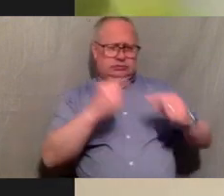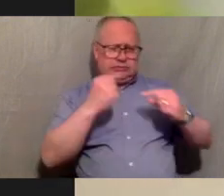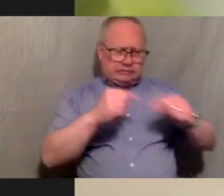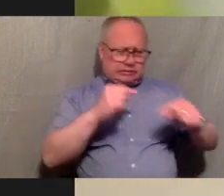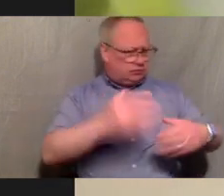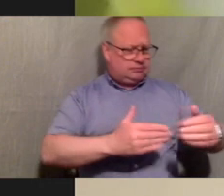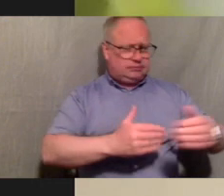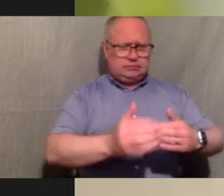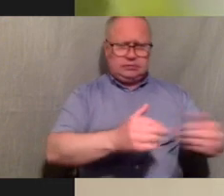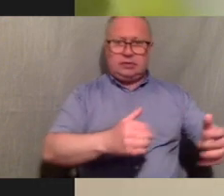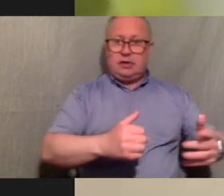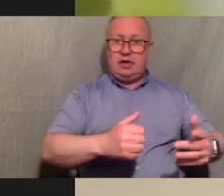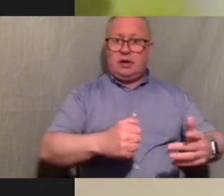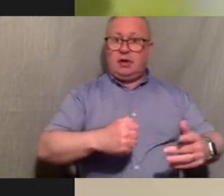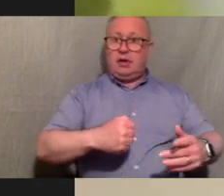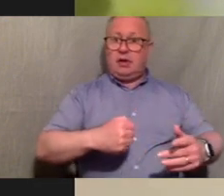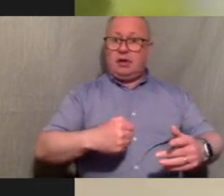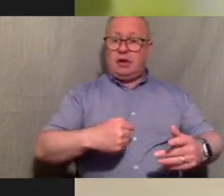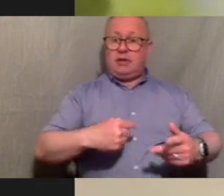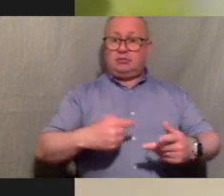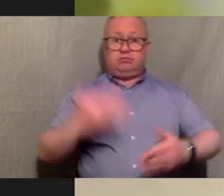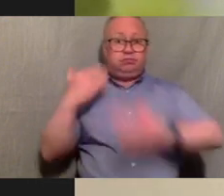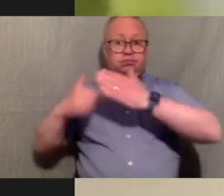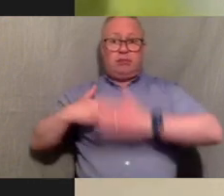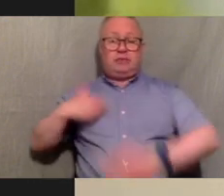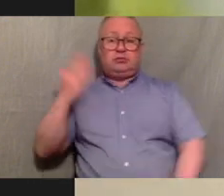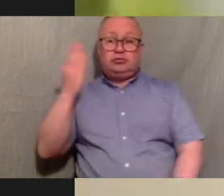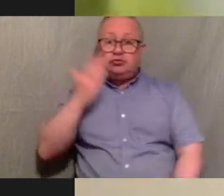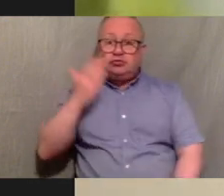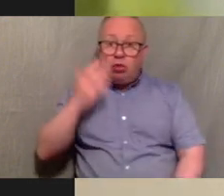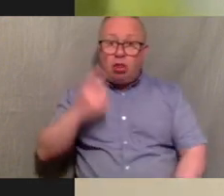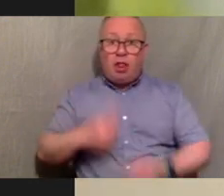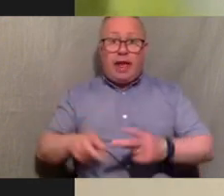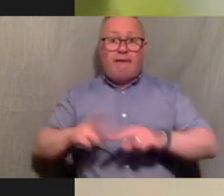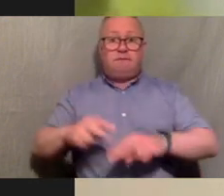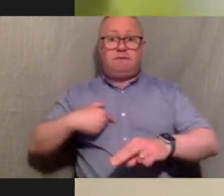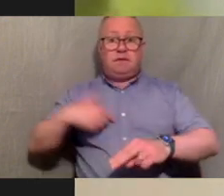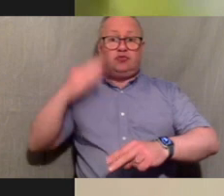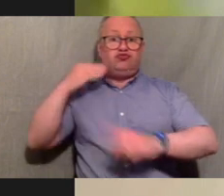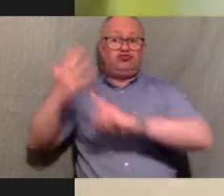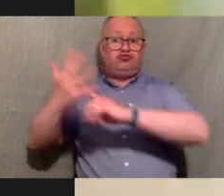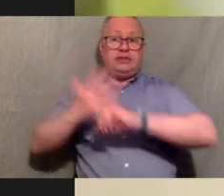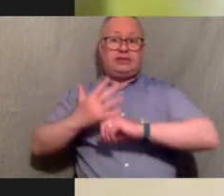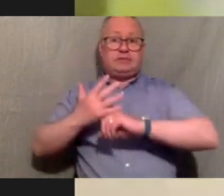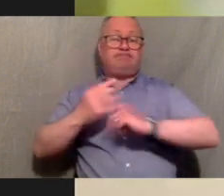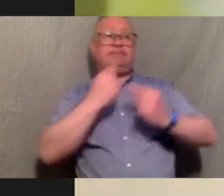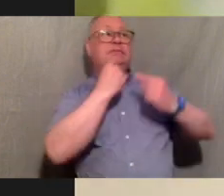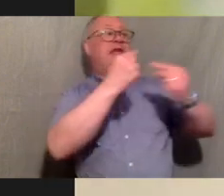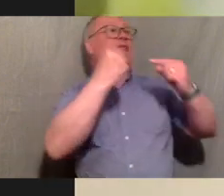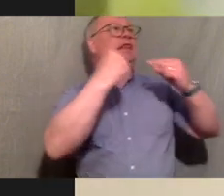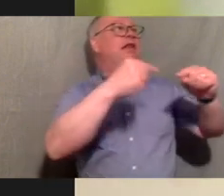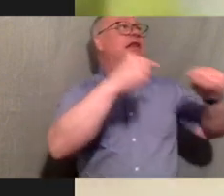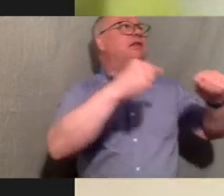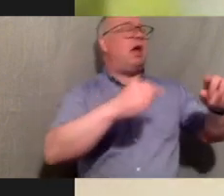experienced racism if i raised it with a teacher it was kind of like an assembly and it was like a one for all and that was really like once you've had the assembly that's the